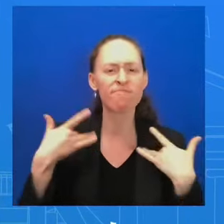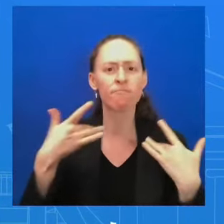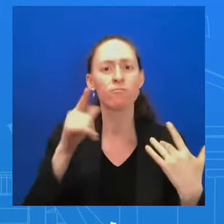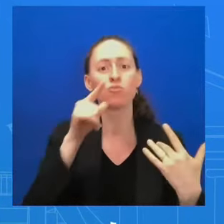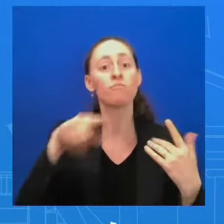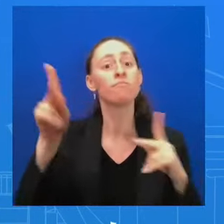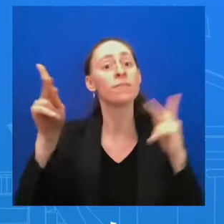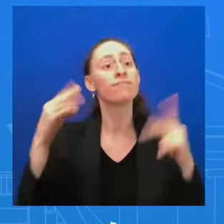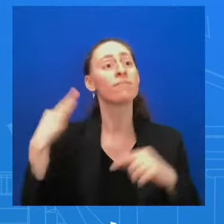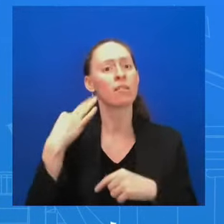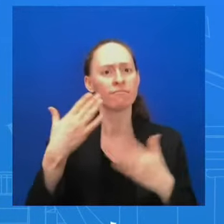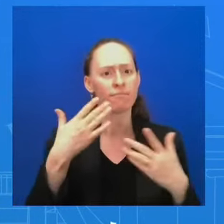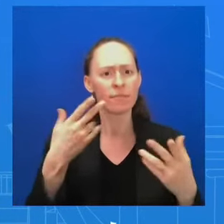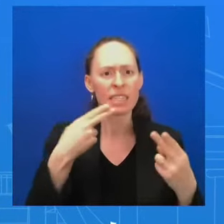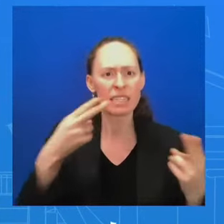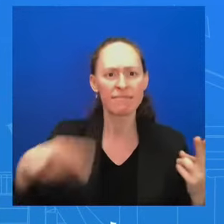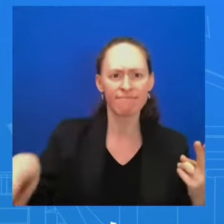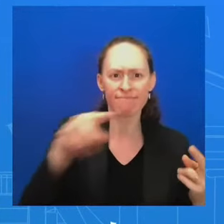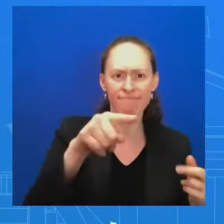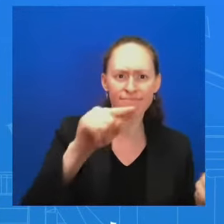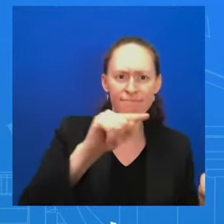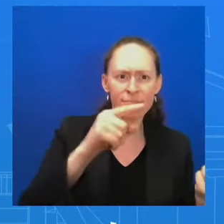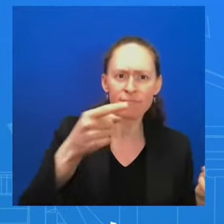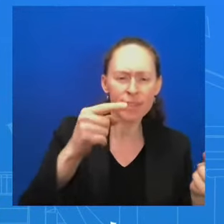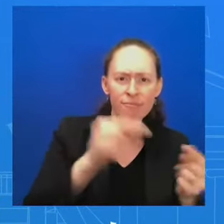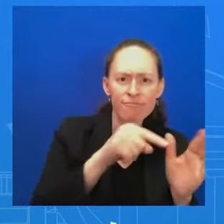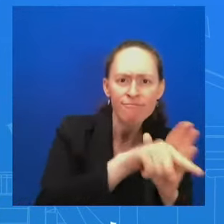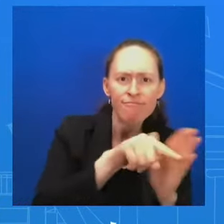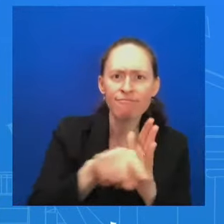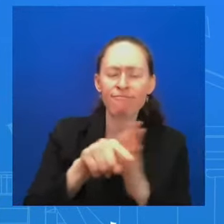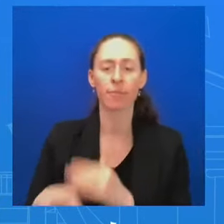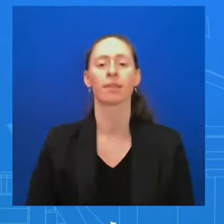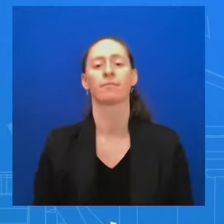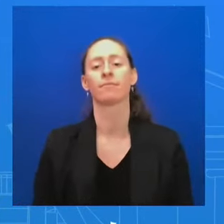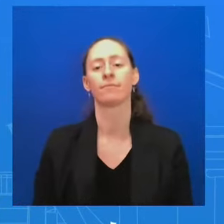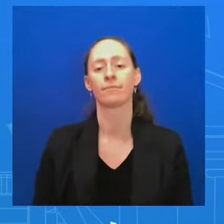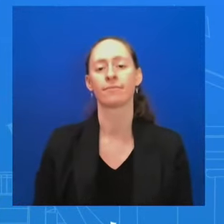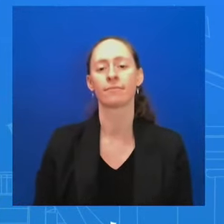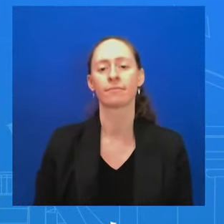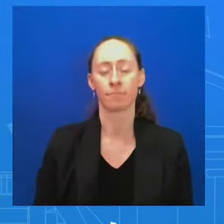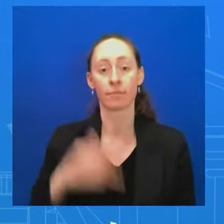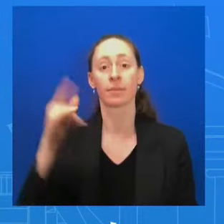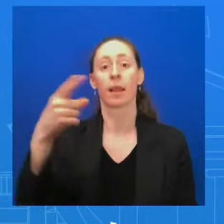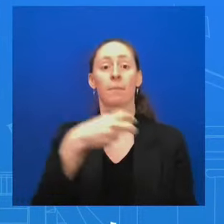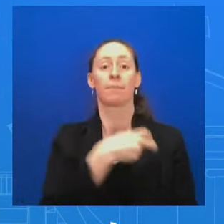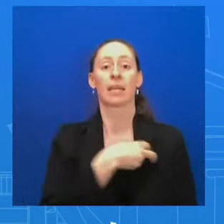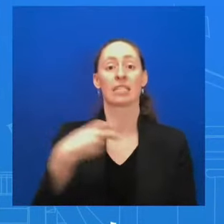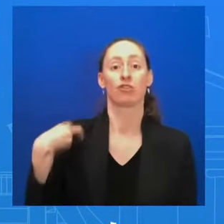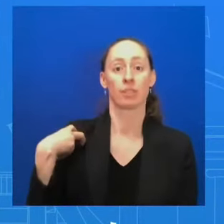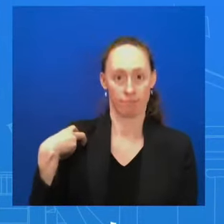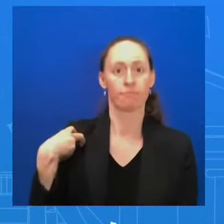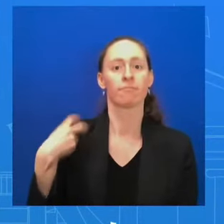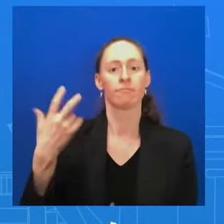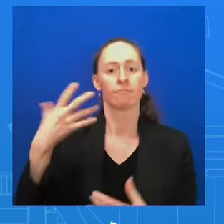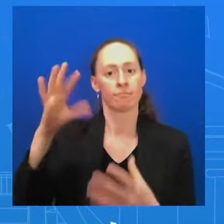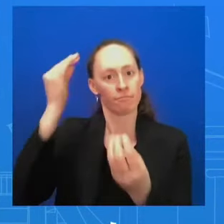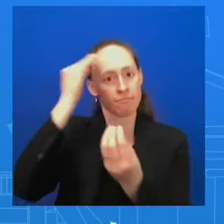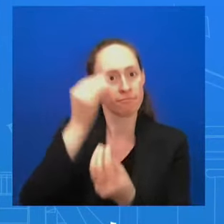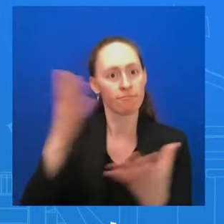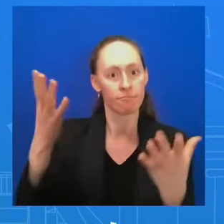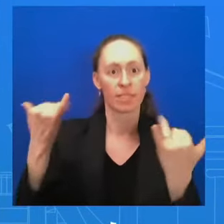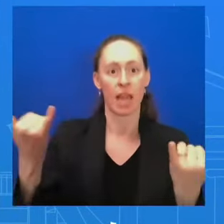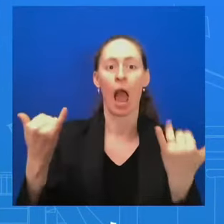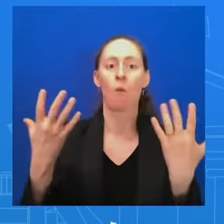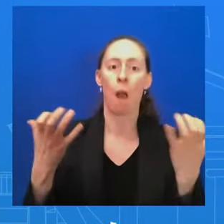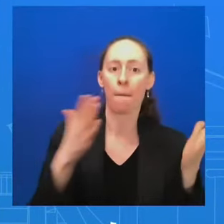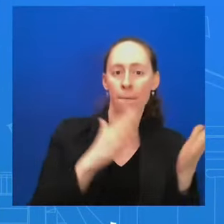during their summit in San Francisco that Beijing plans to reunify Taiwan with mainland China. Did the Chinese